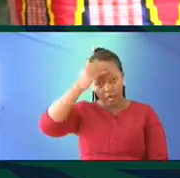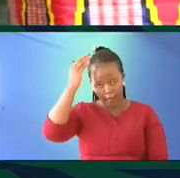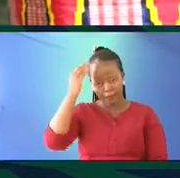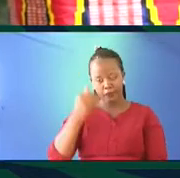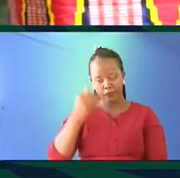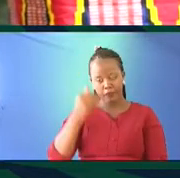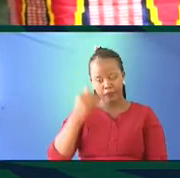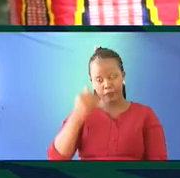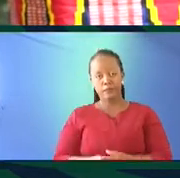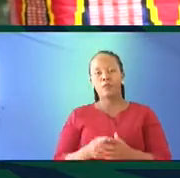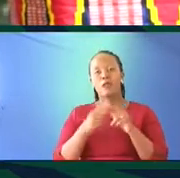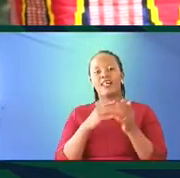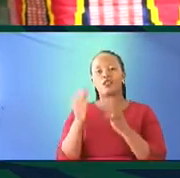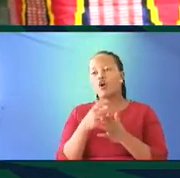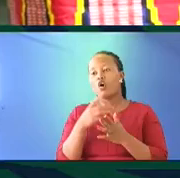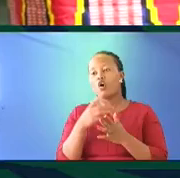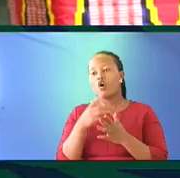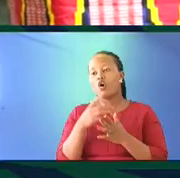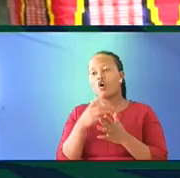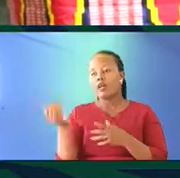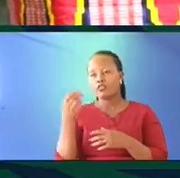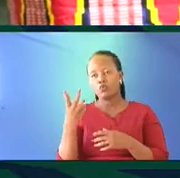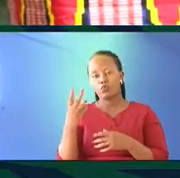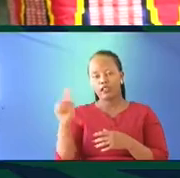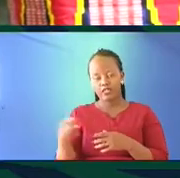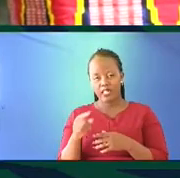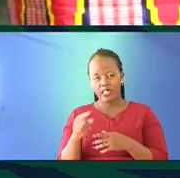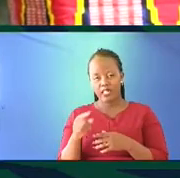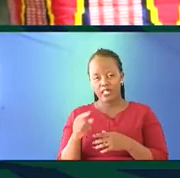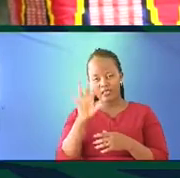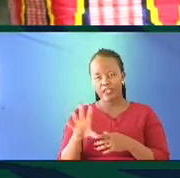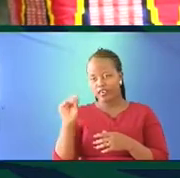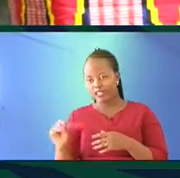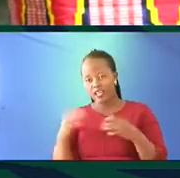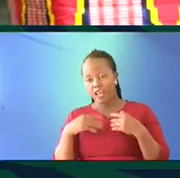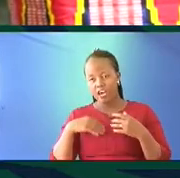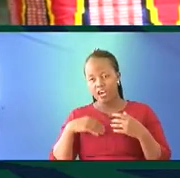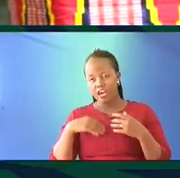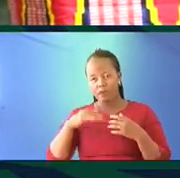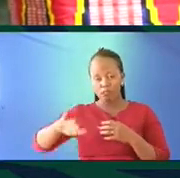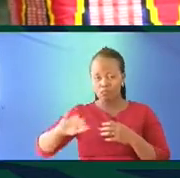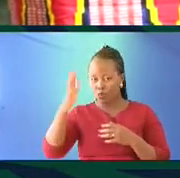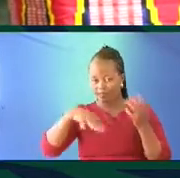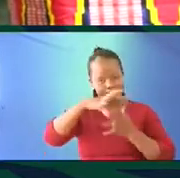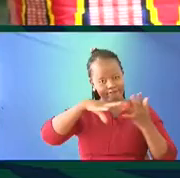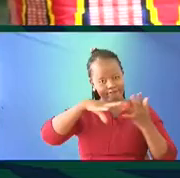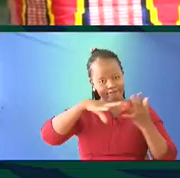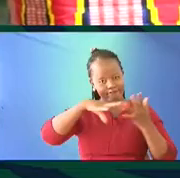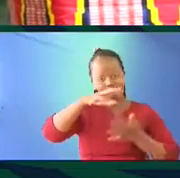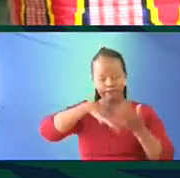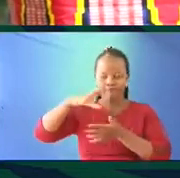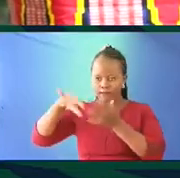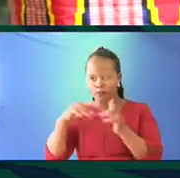African language there. But all the rest of the 2,500 languages are shunted to the side because they confuse us, right?